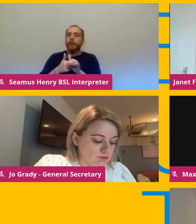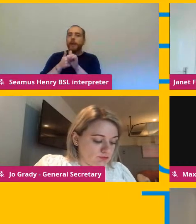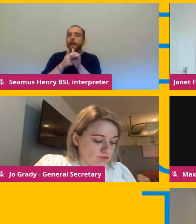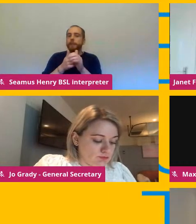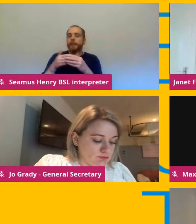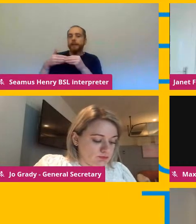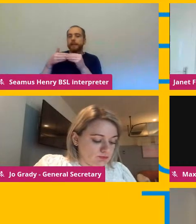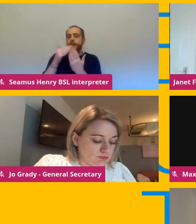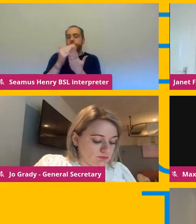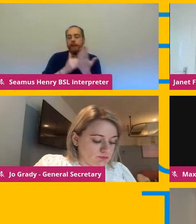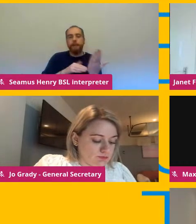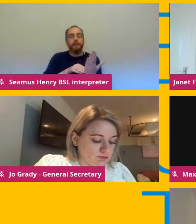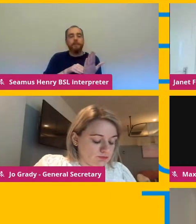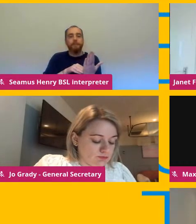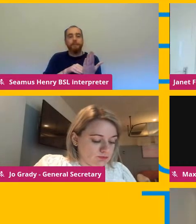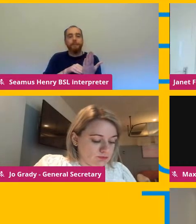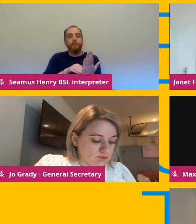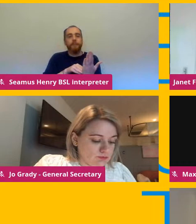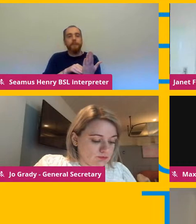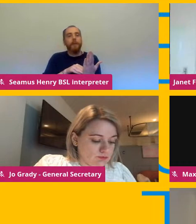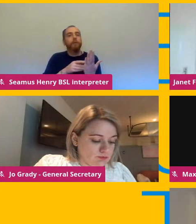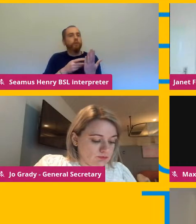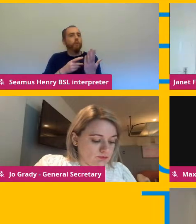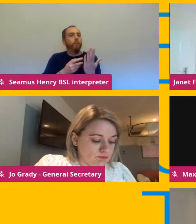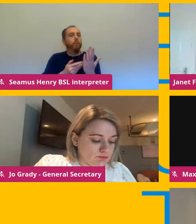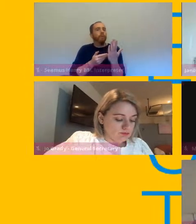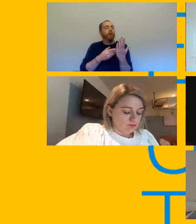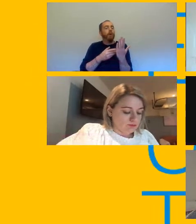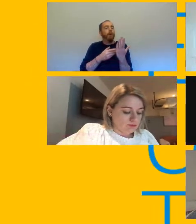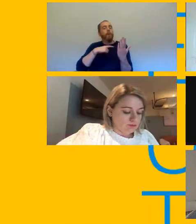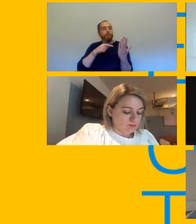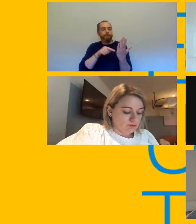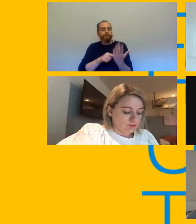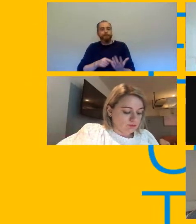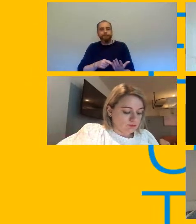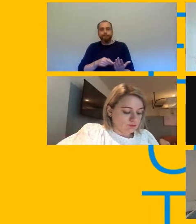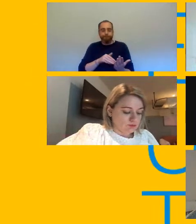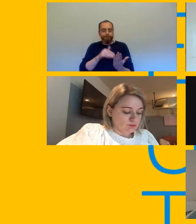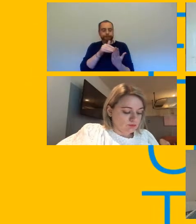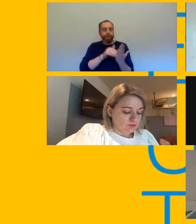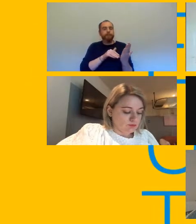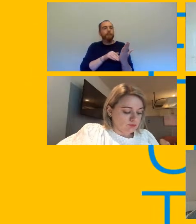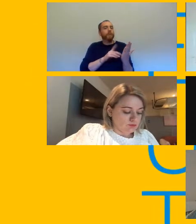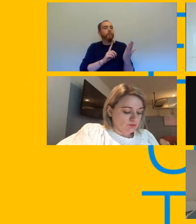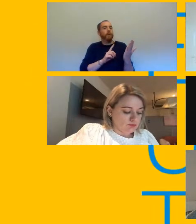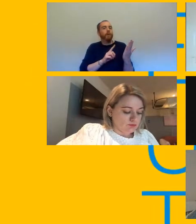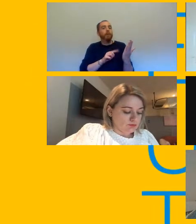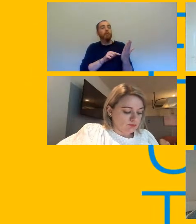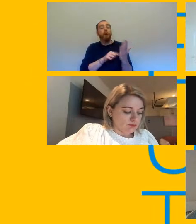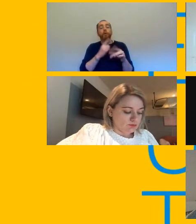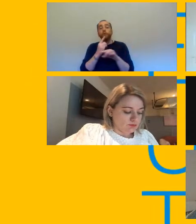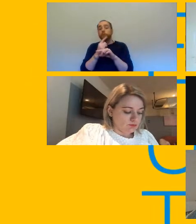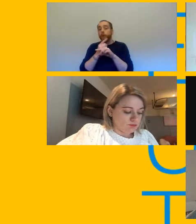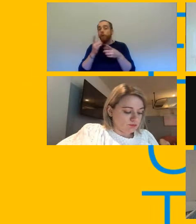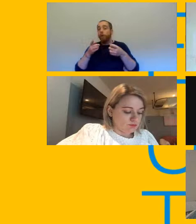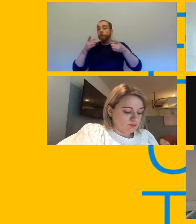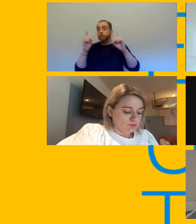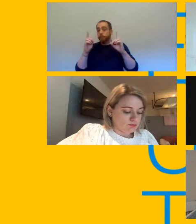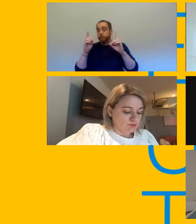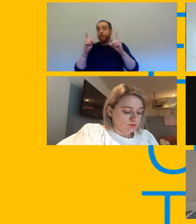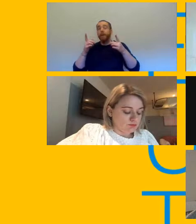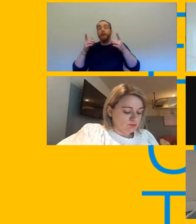assessments in the workplace and i just want to highlight that because within that guidance it does scrutinize what many employers are currently using